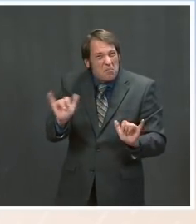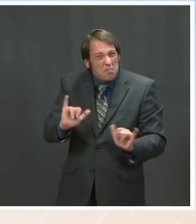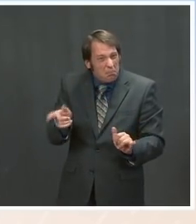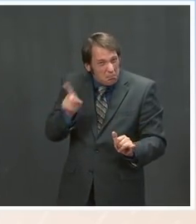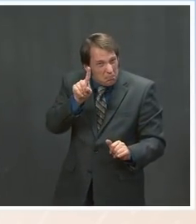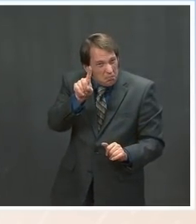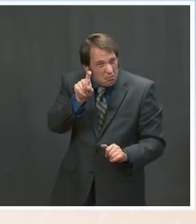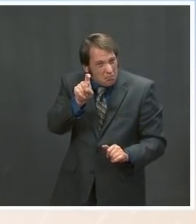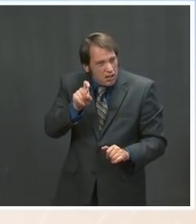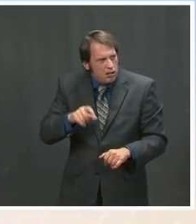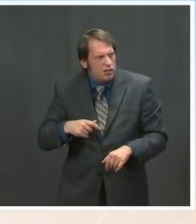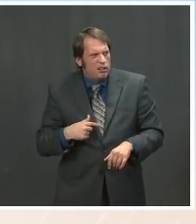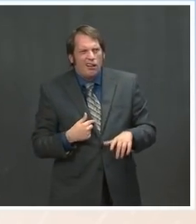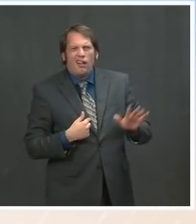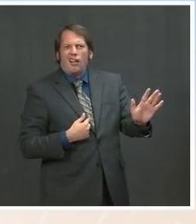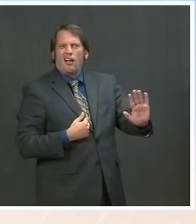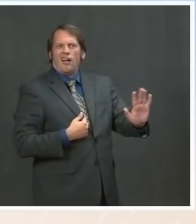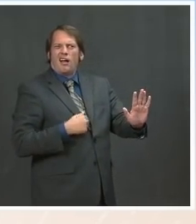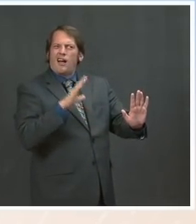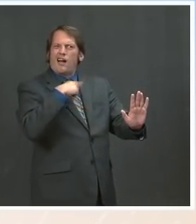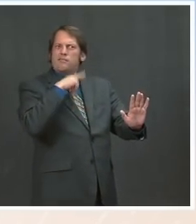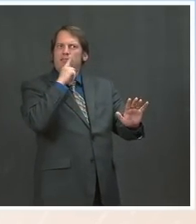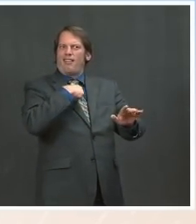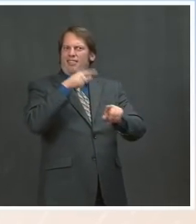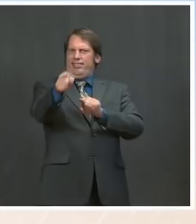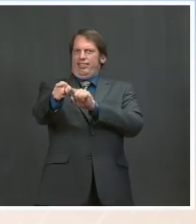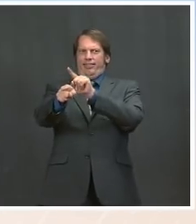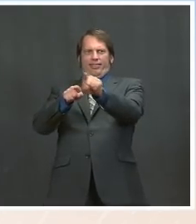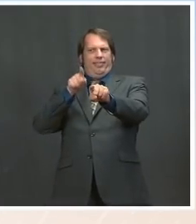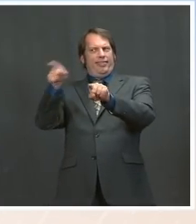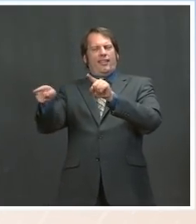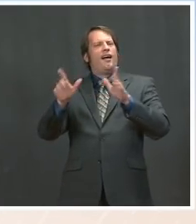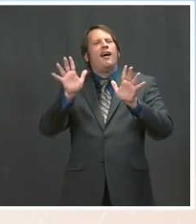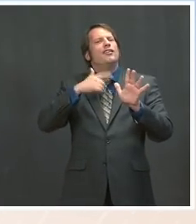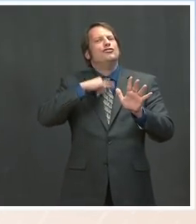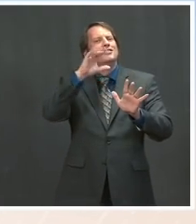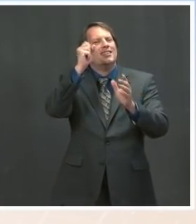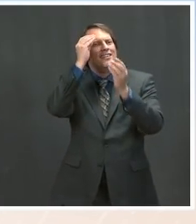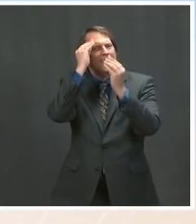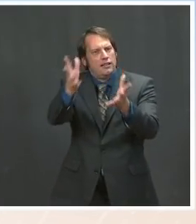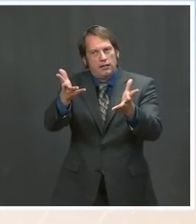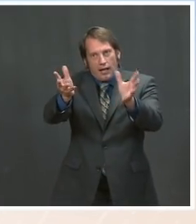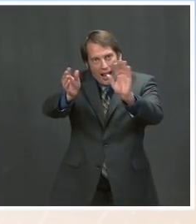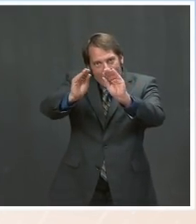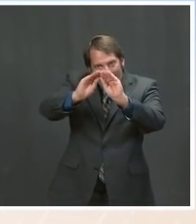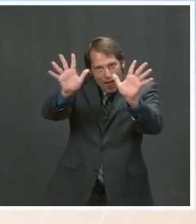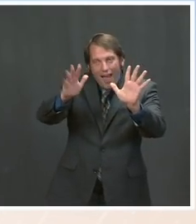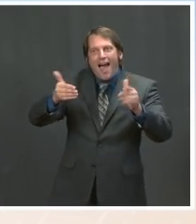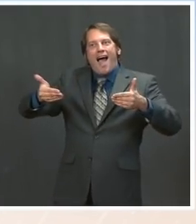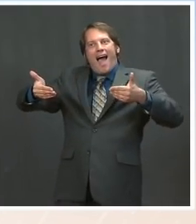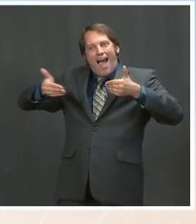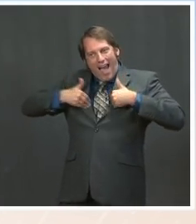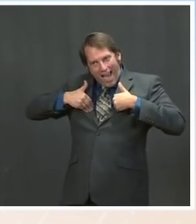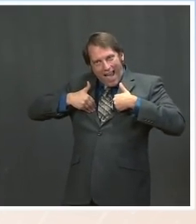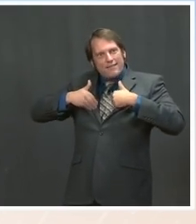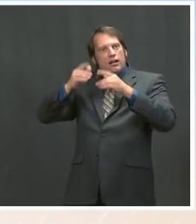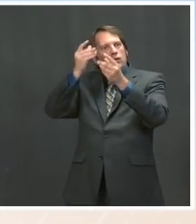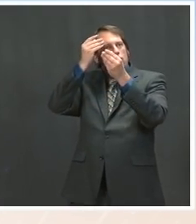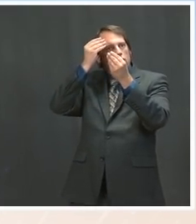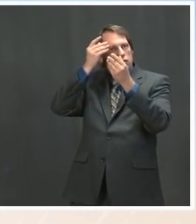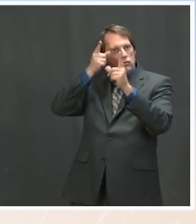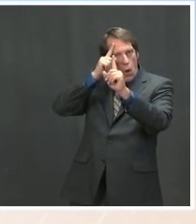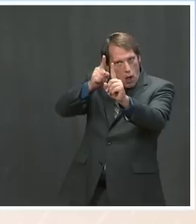that we needed to be clear and make sure people were understanding what our objective was, and that the President remains committed to welcoming in